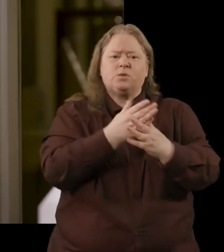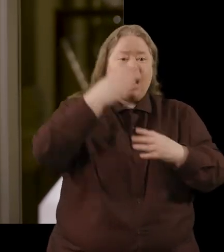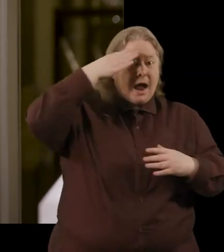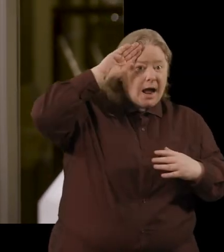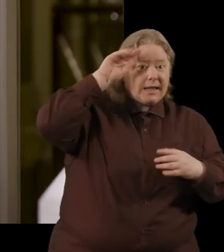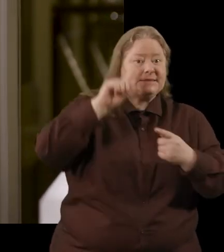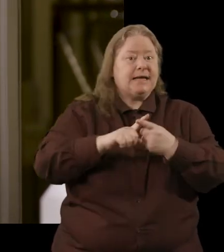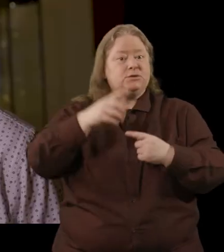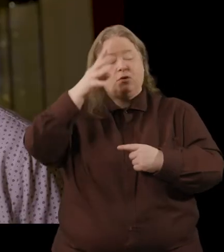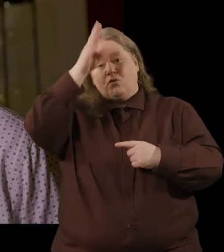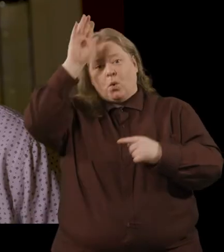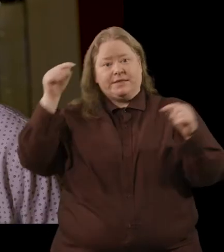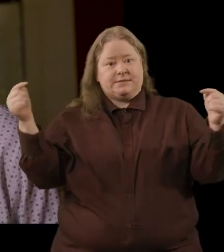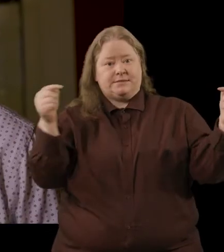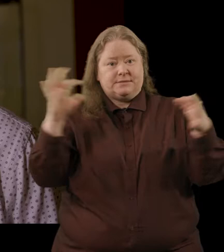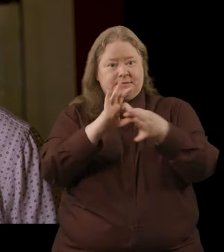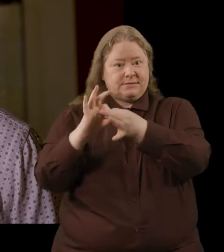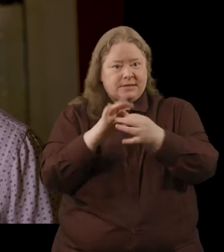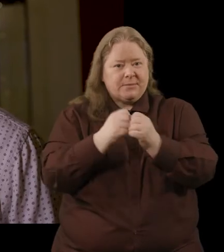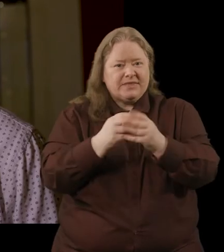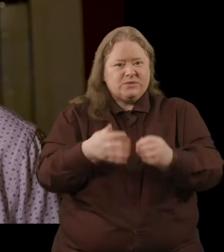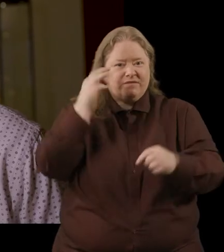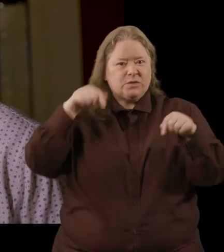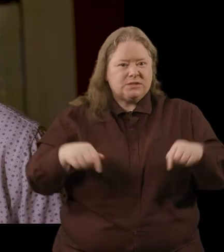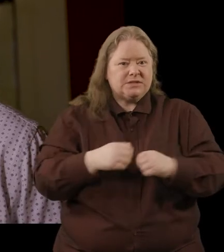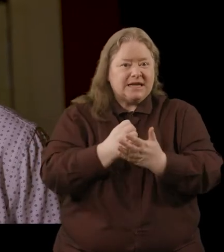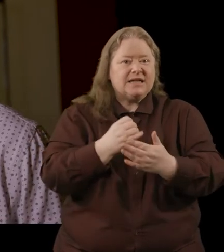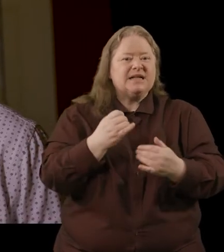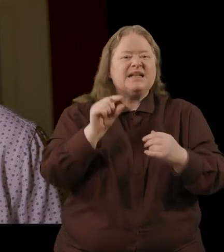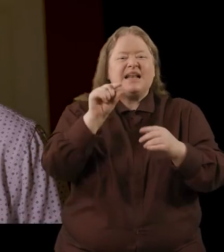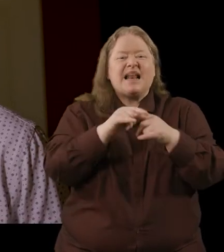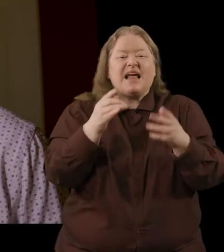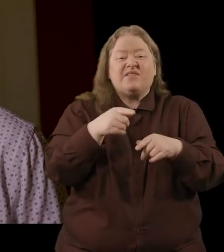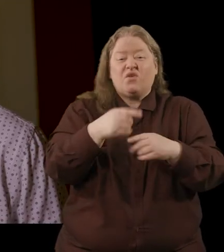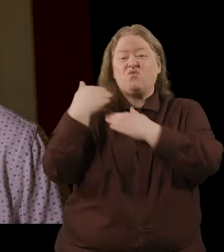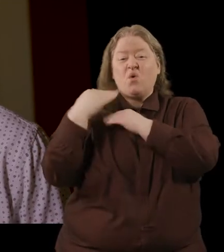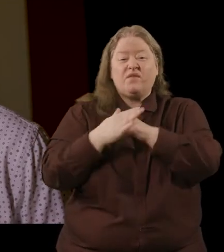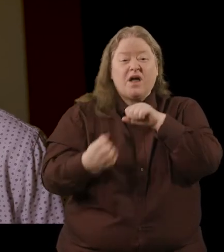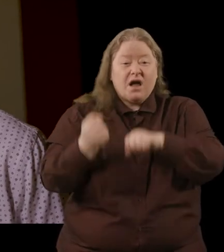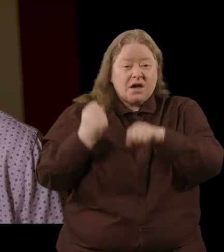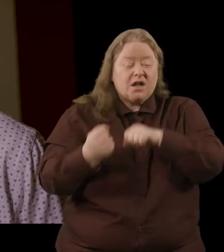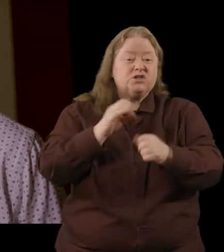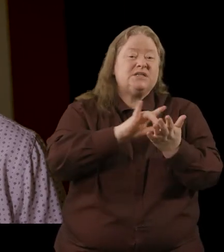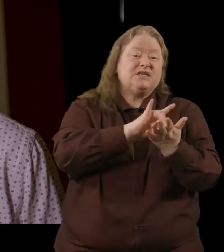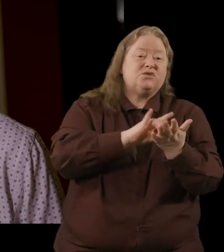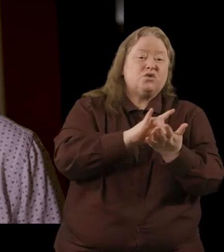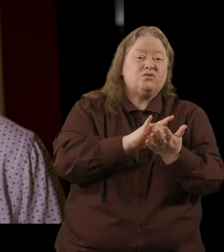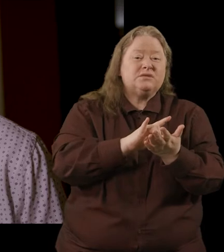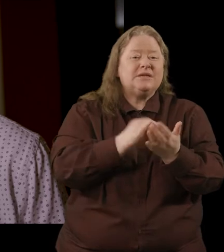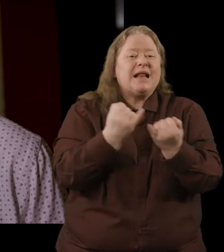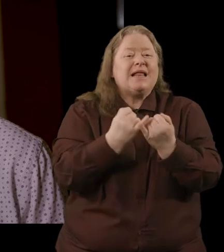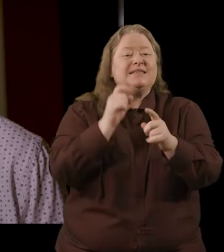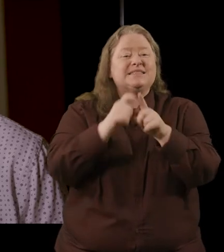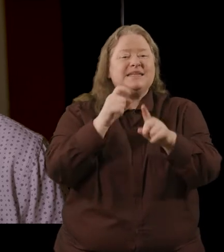and the Romans by the objects that we find here. Exactly, that's kind of like, that's what the role of the archaeologist or the historian is. like a